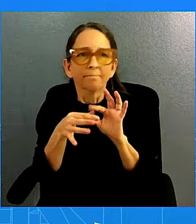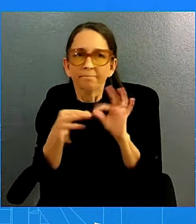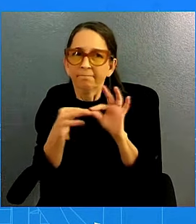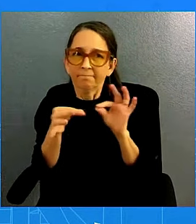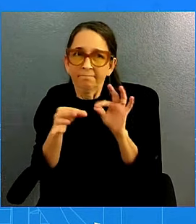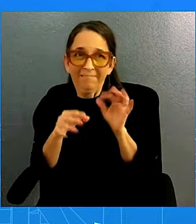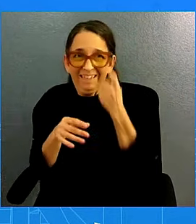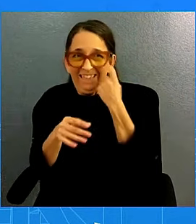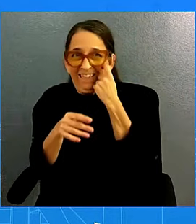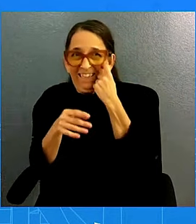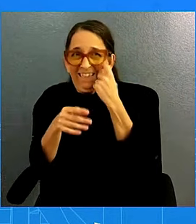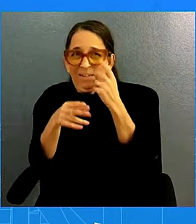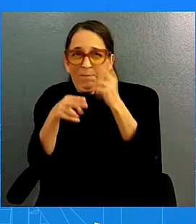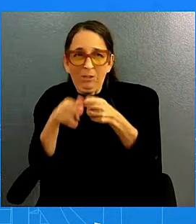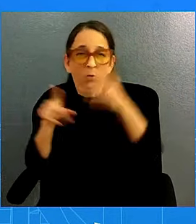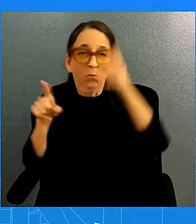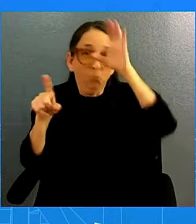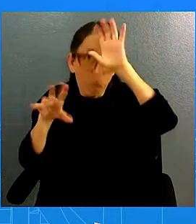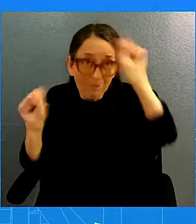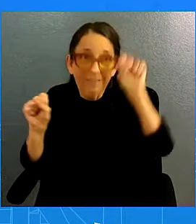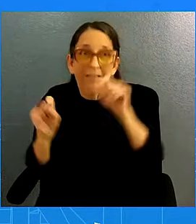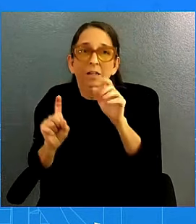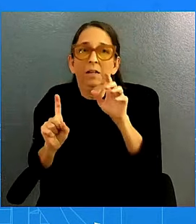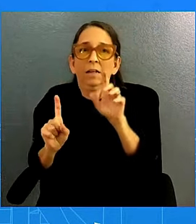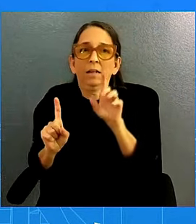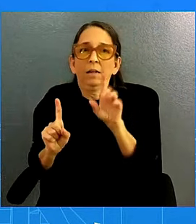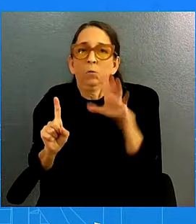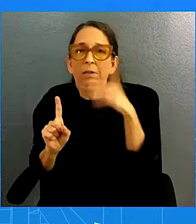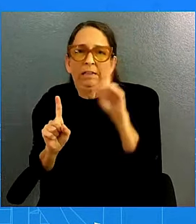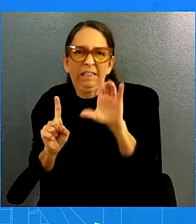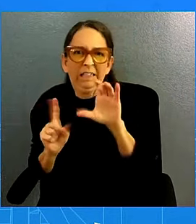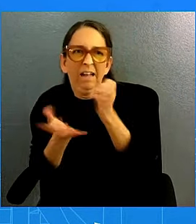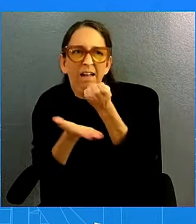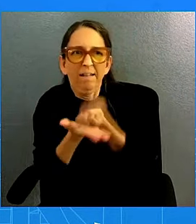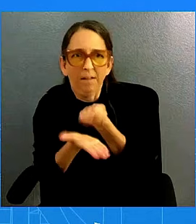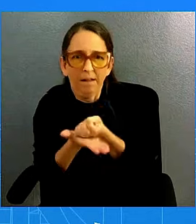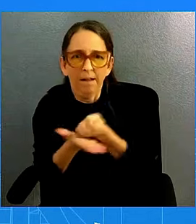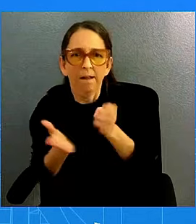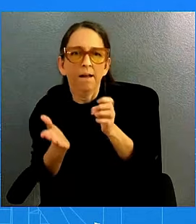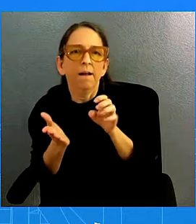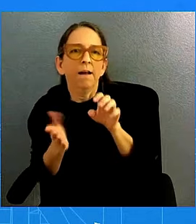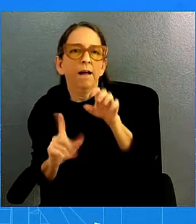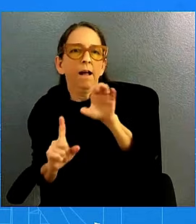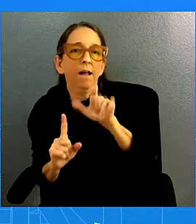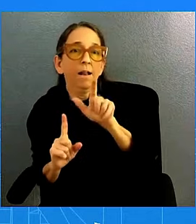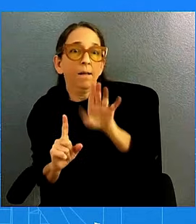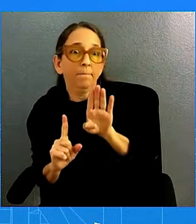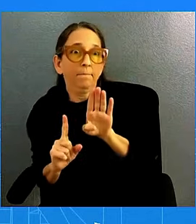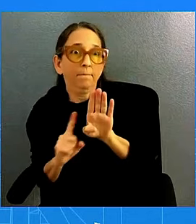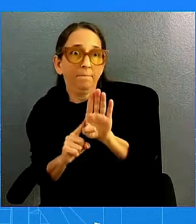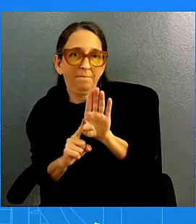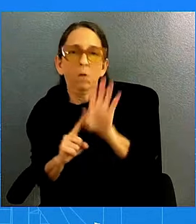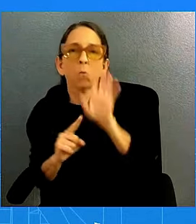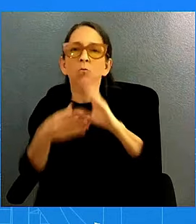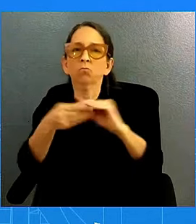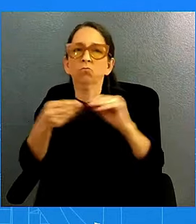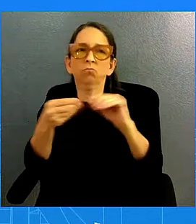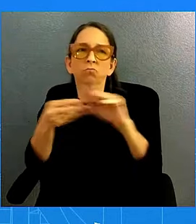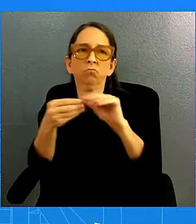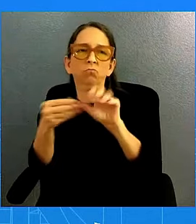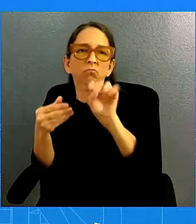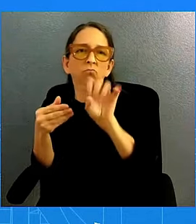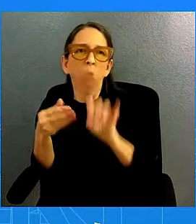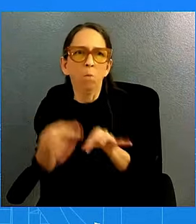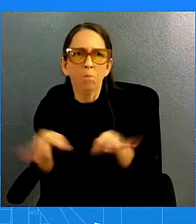going to speak at the D.C. Economic Club. So, he's going to deliver remarks on the important moment we've reached. Inflation,